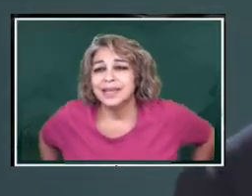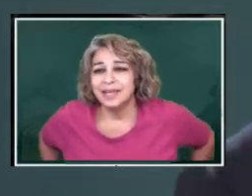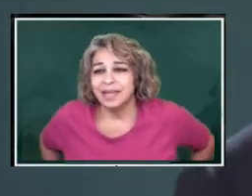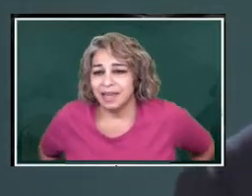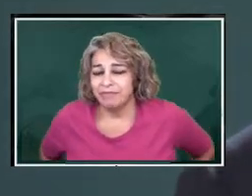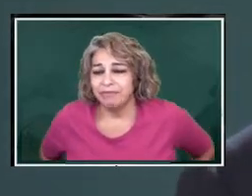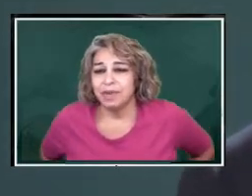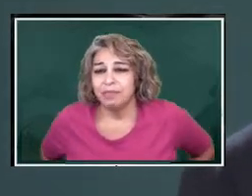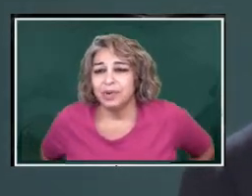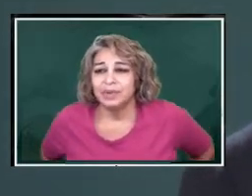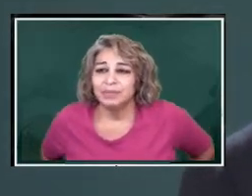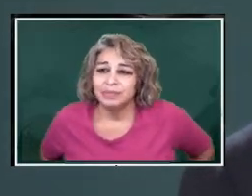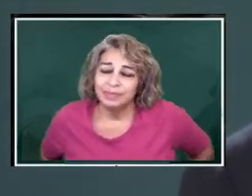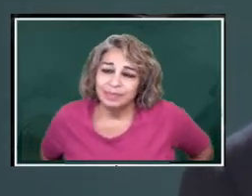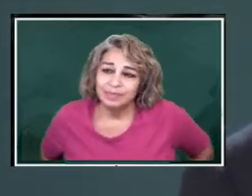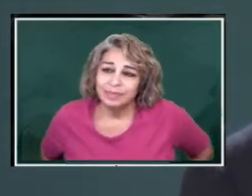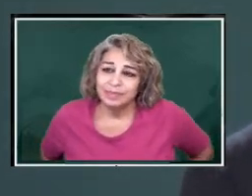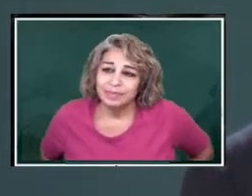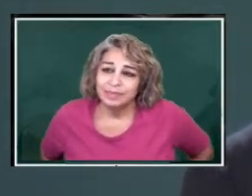Dignity of people.